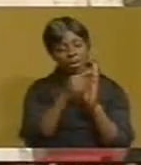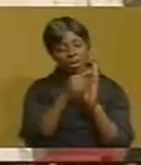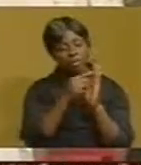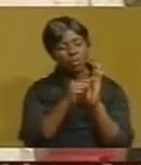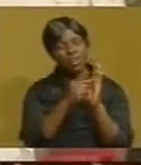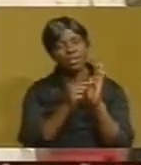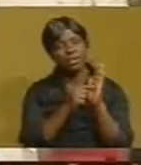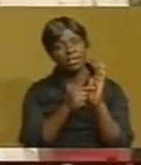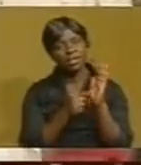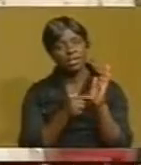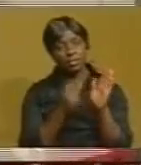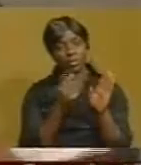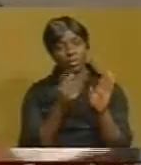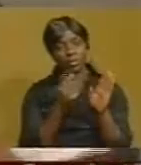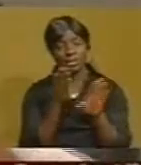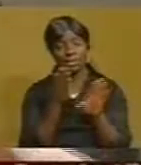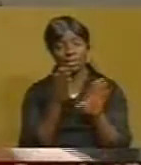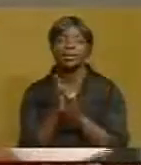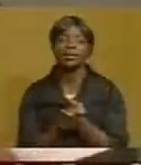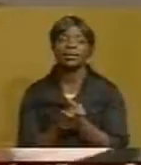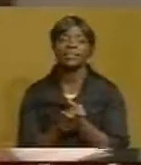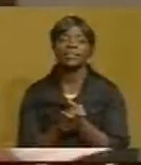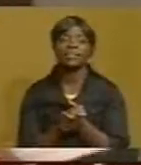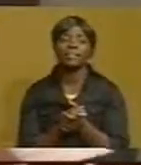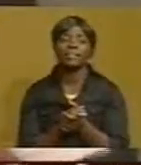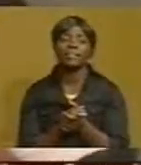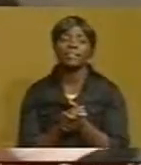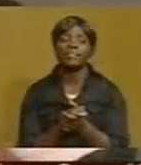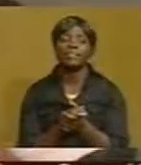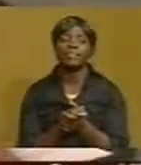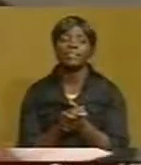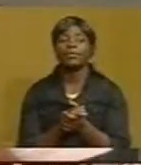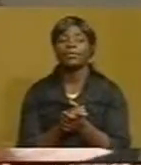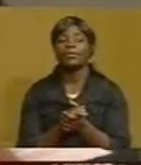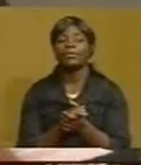when the rest was was struggling to present one paper.